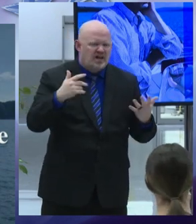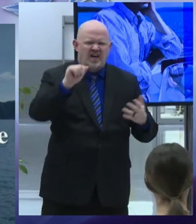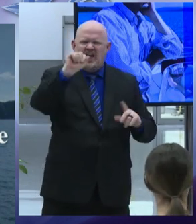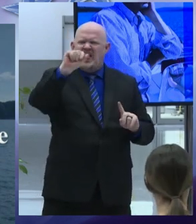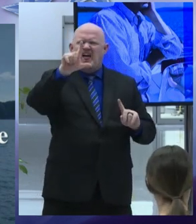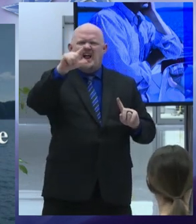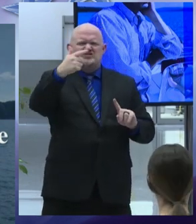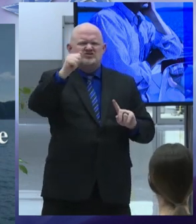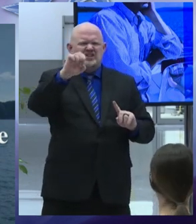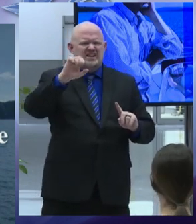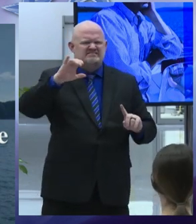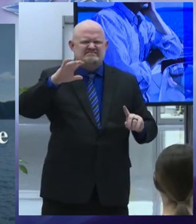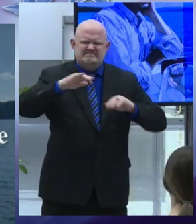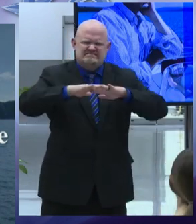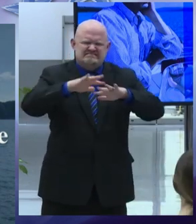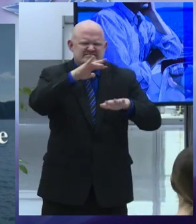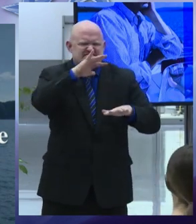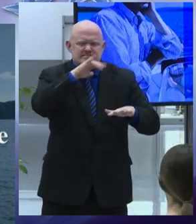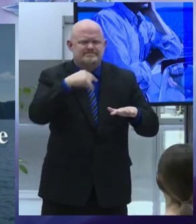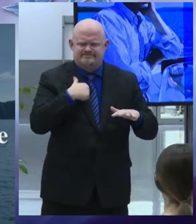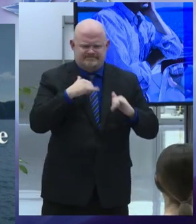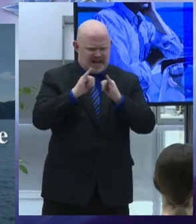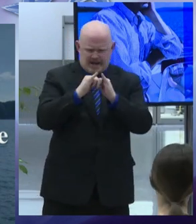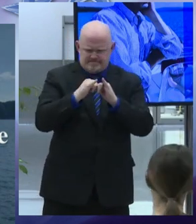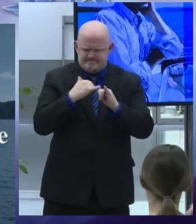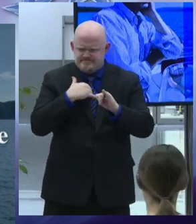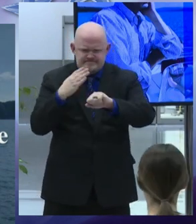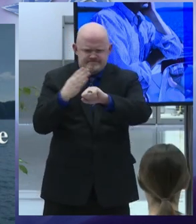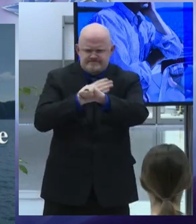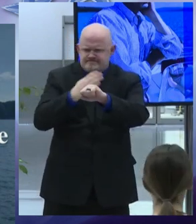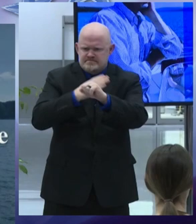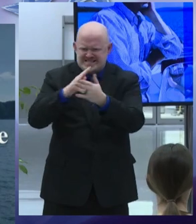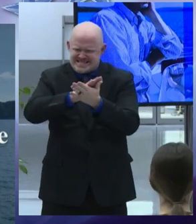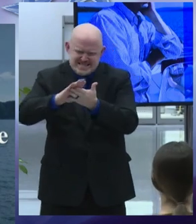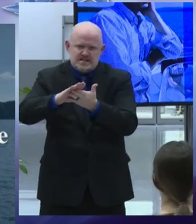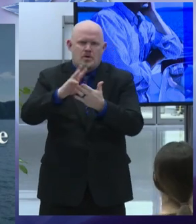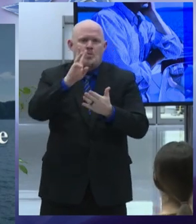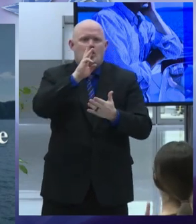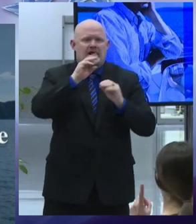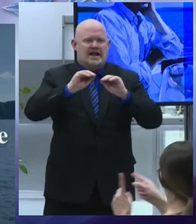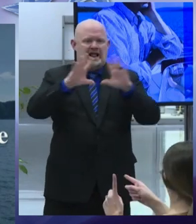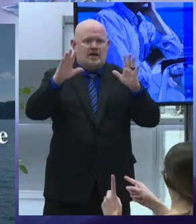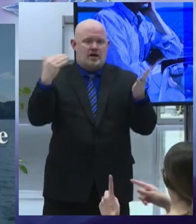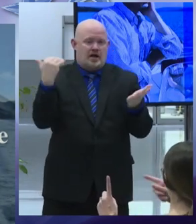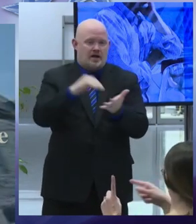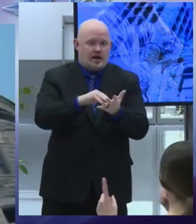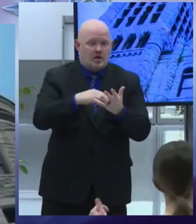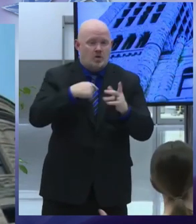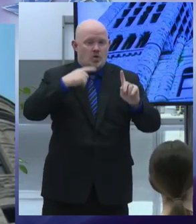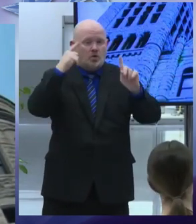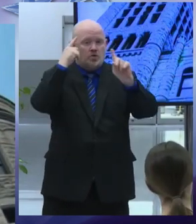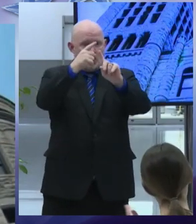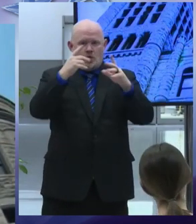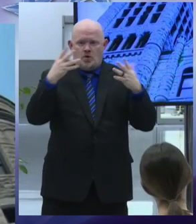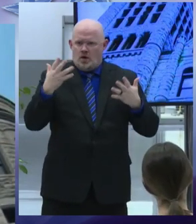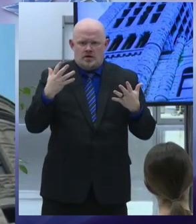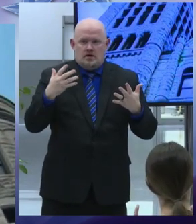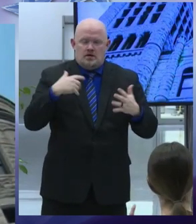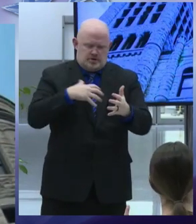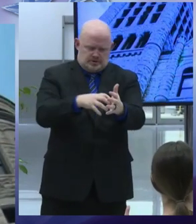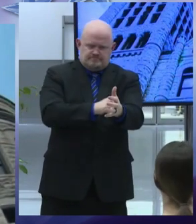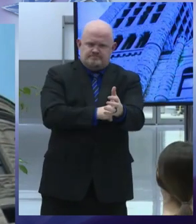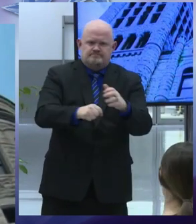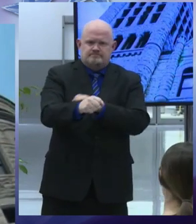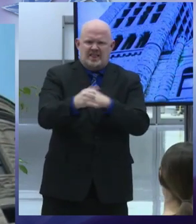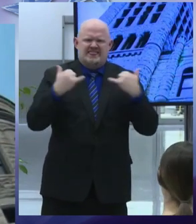lake watershed our goals to reach higher are aggressive and they will be difficult to accomplish